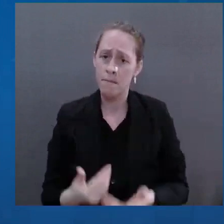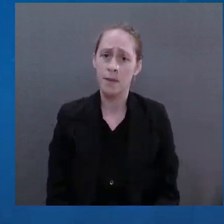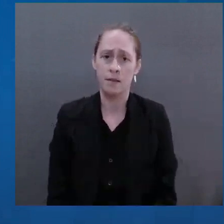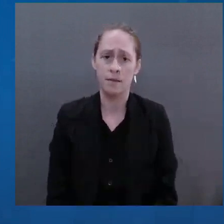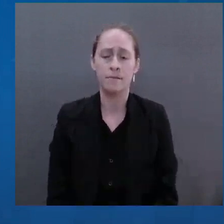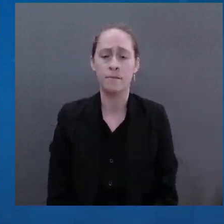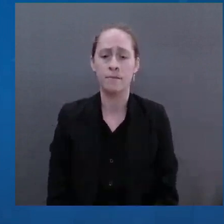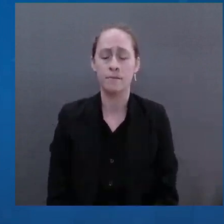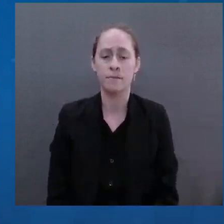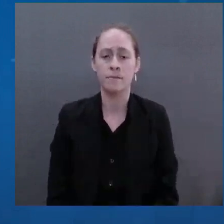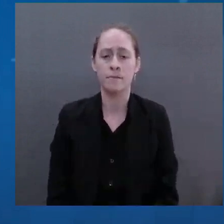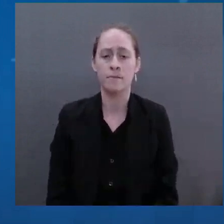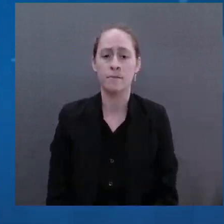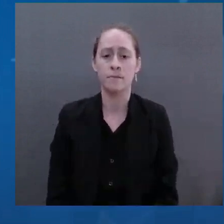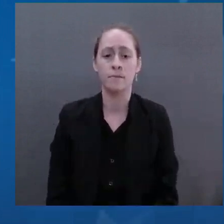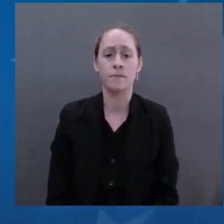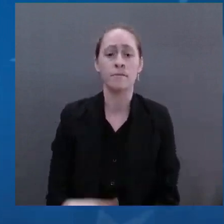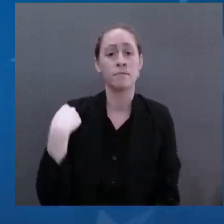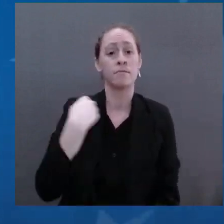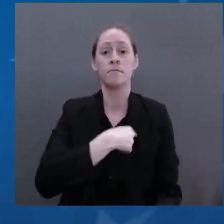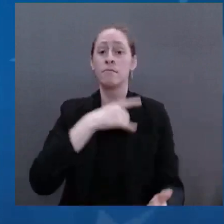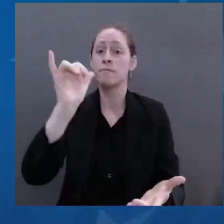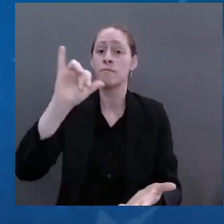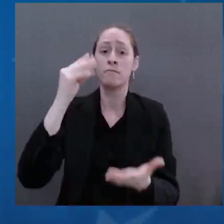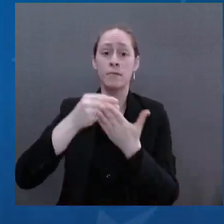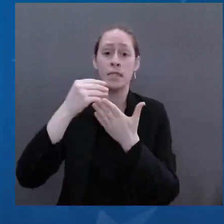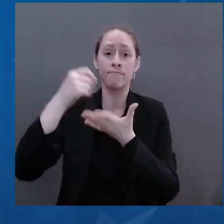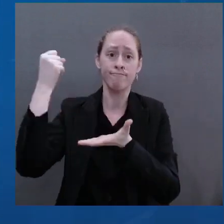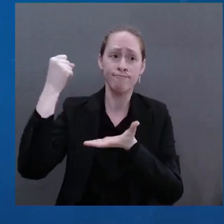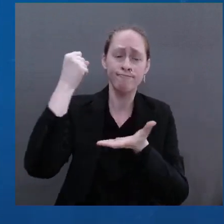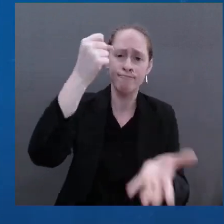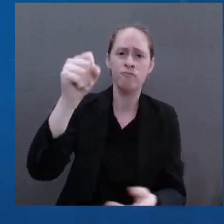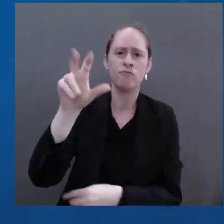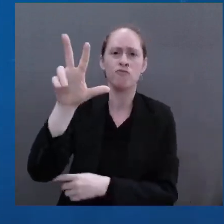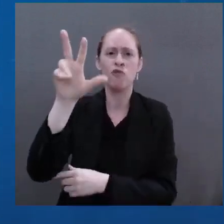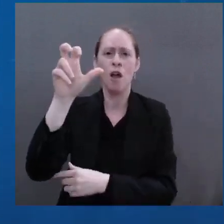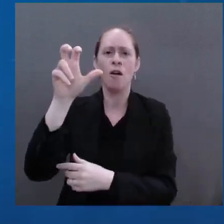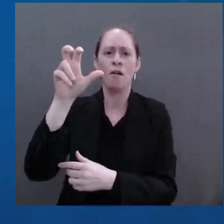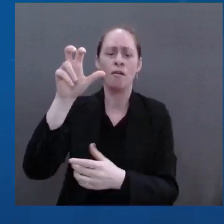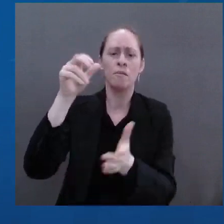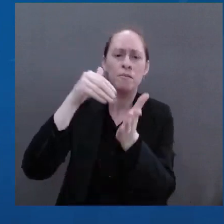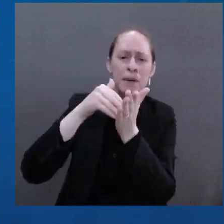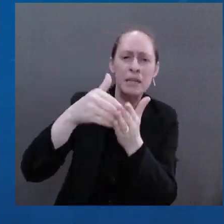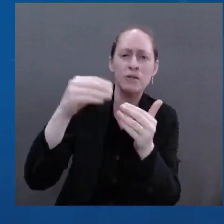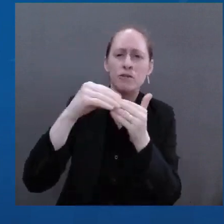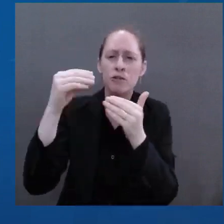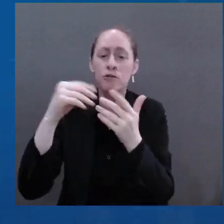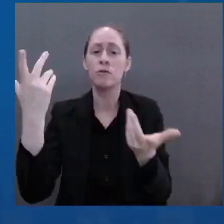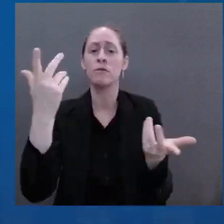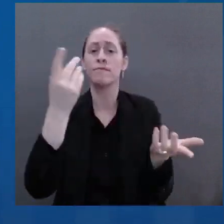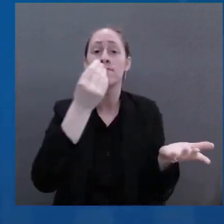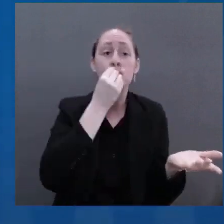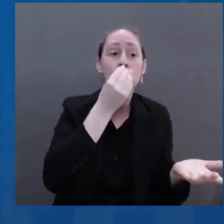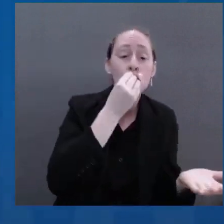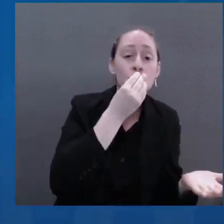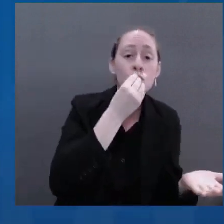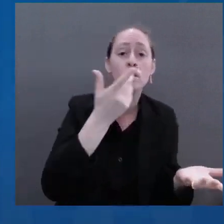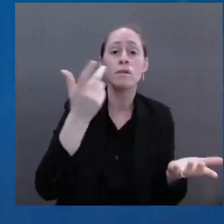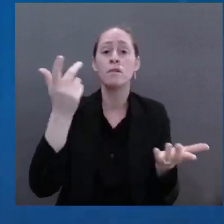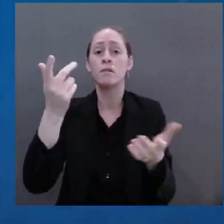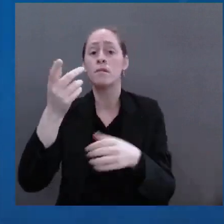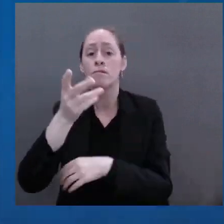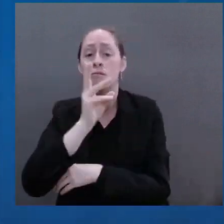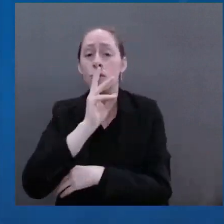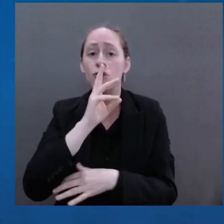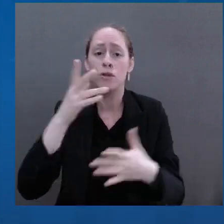providing tens of thousands of tons of food, water, medicine, and other basic supplies. In Brussels, I announced the United